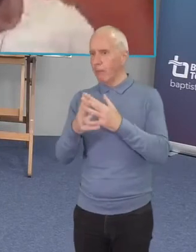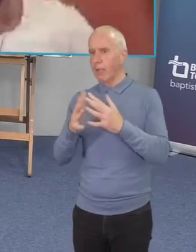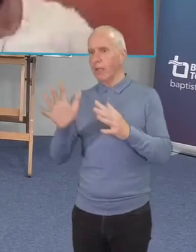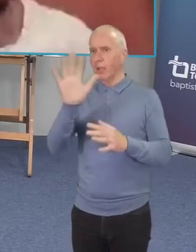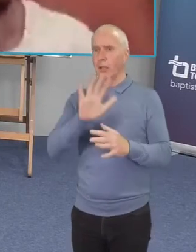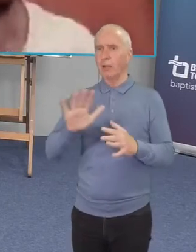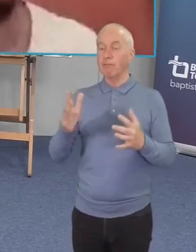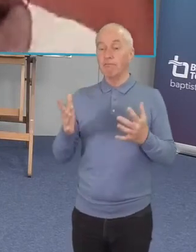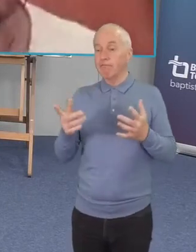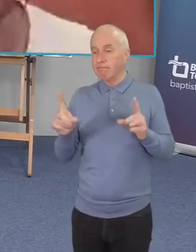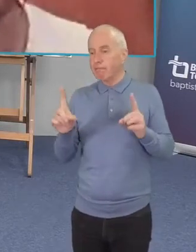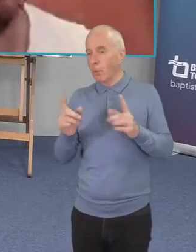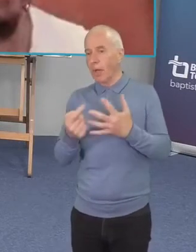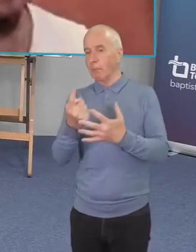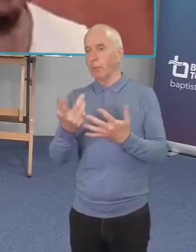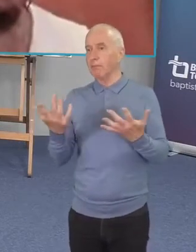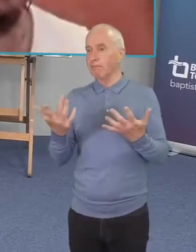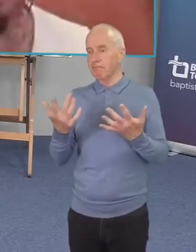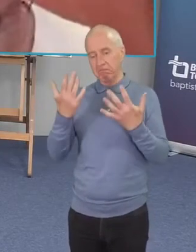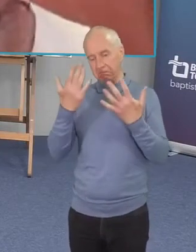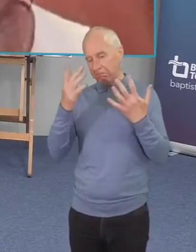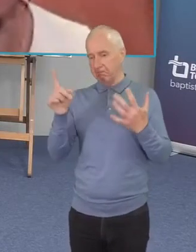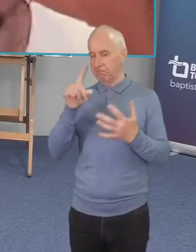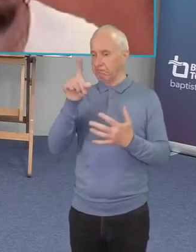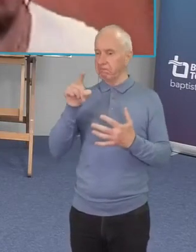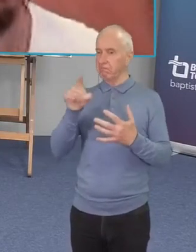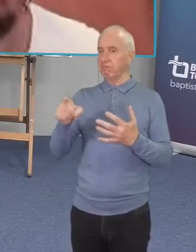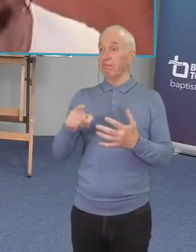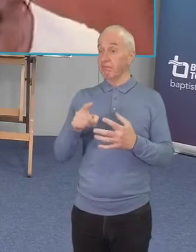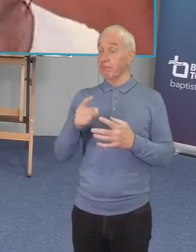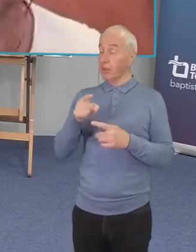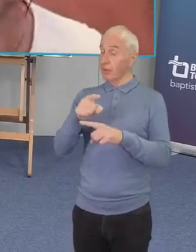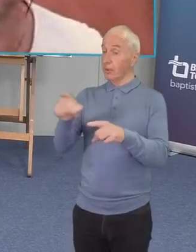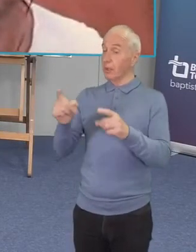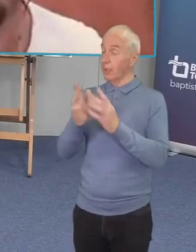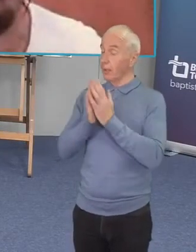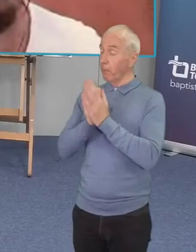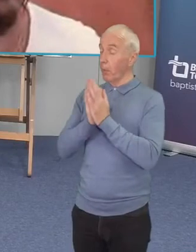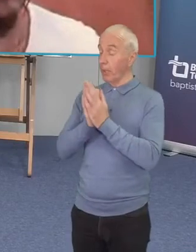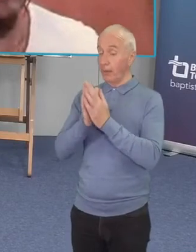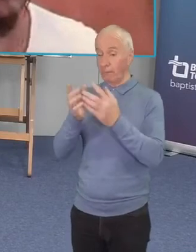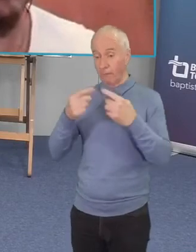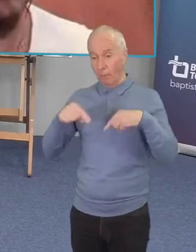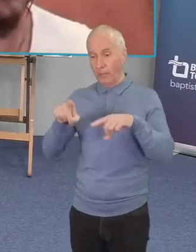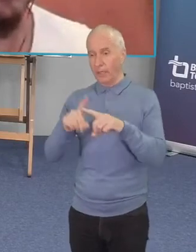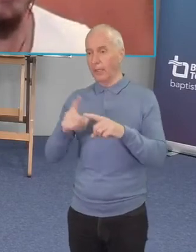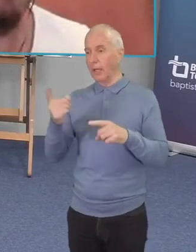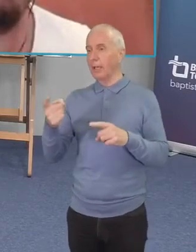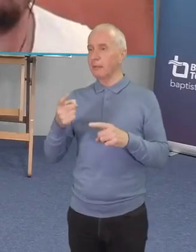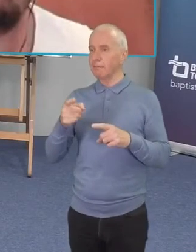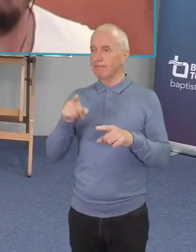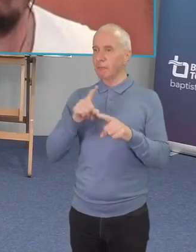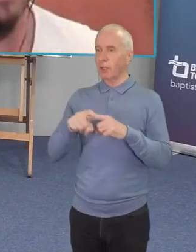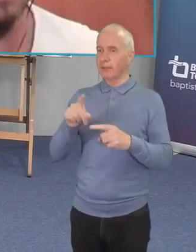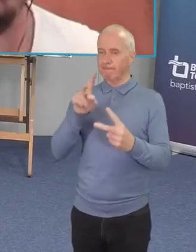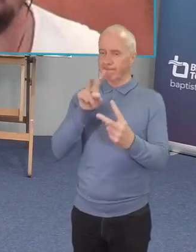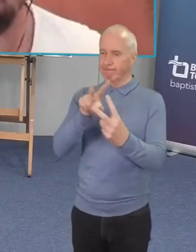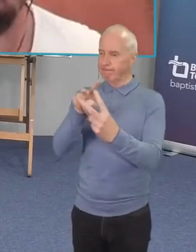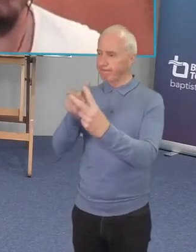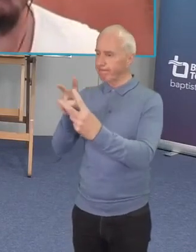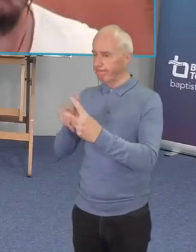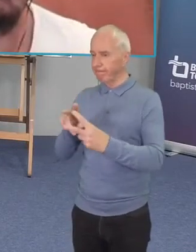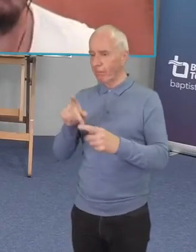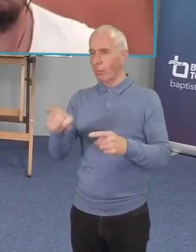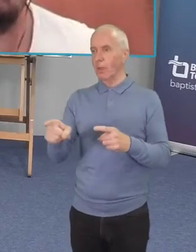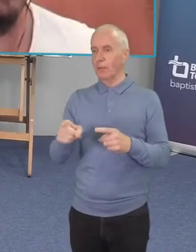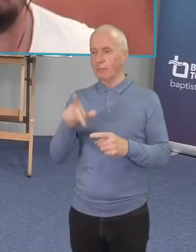uh that's how you can be praying for me and i'd love i do my best to keep in touch with folks on uh i'm pretty active